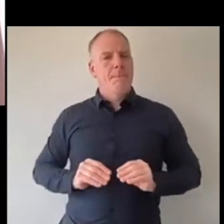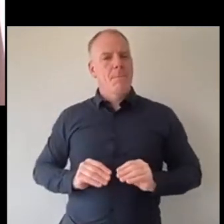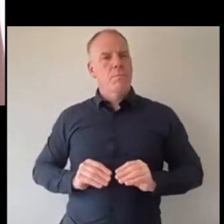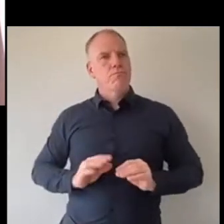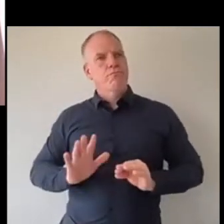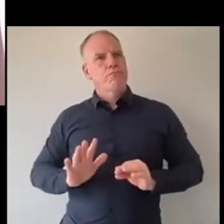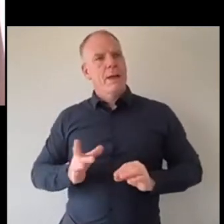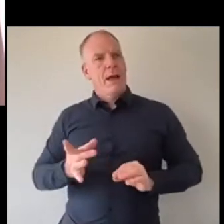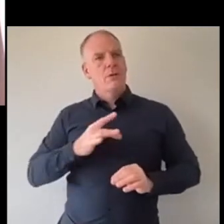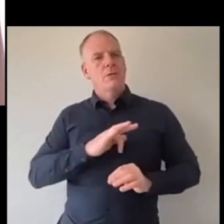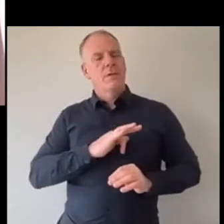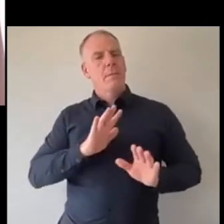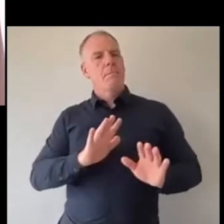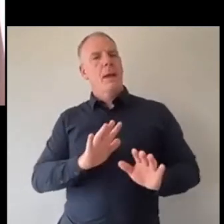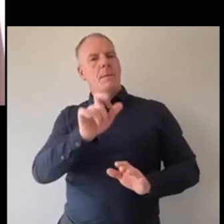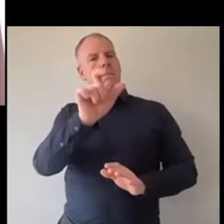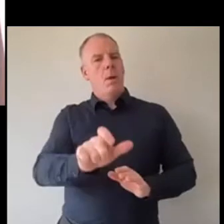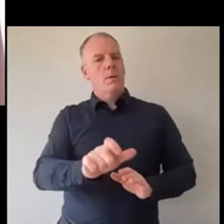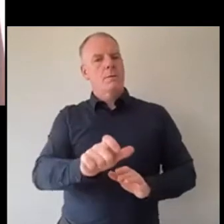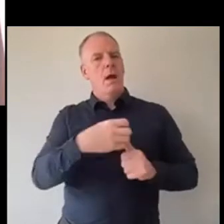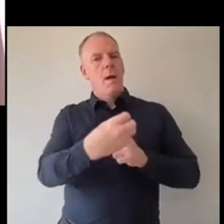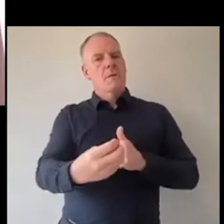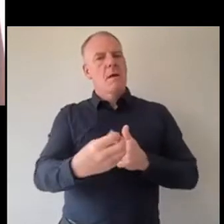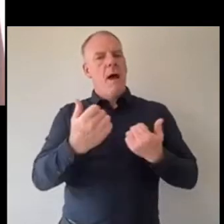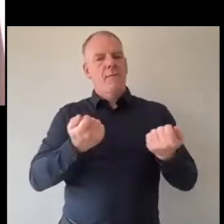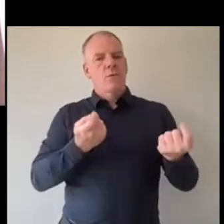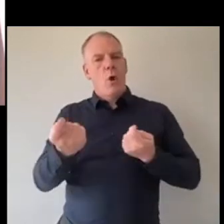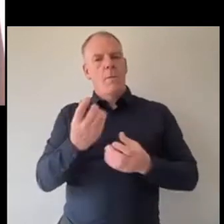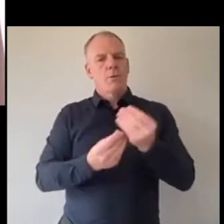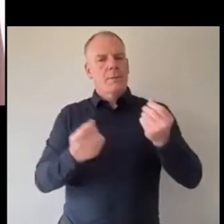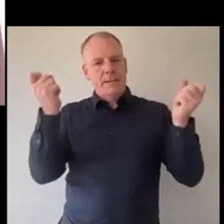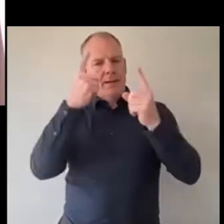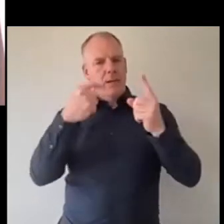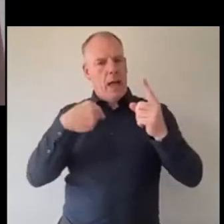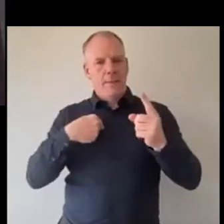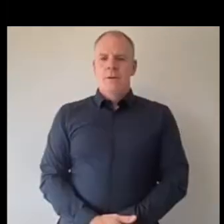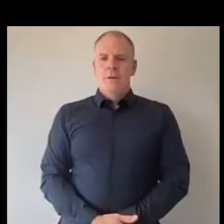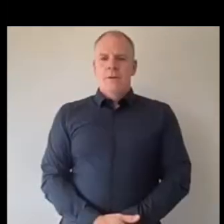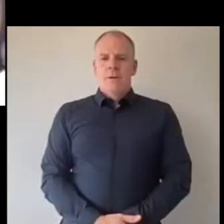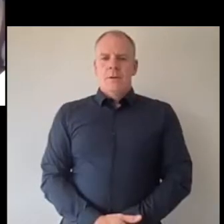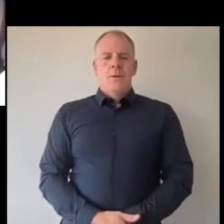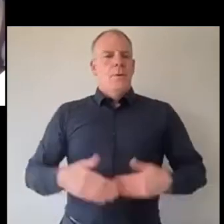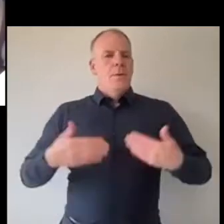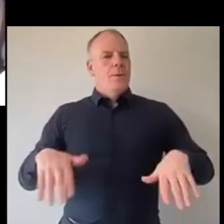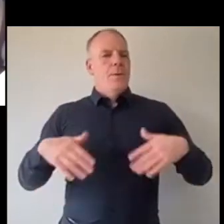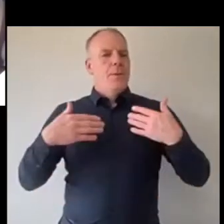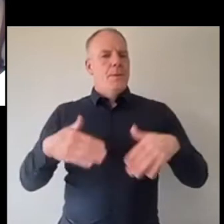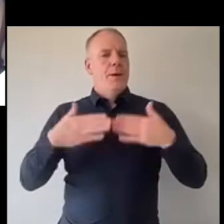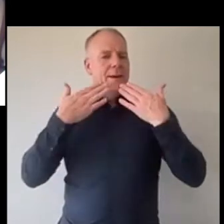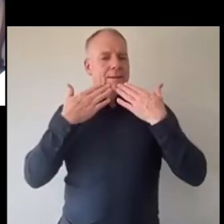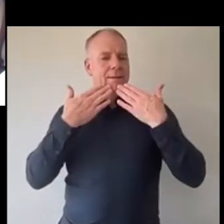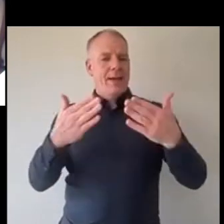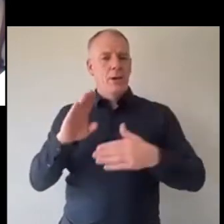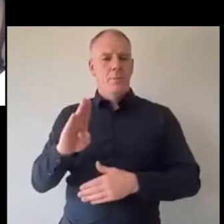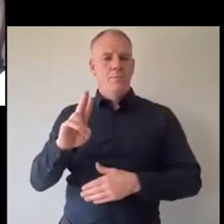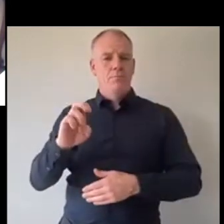yourself maybe they're dealing with something right now and I'm just adding to the noise thank you that was Bresi